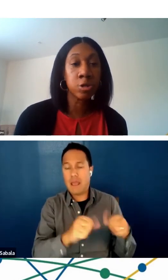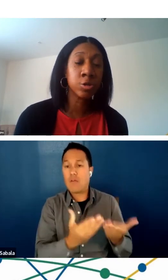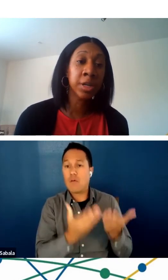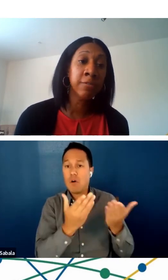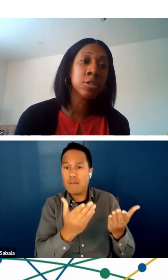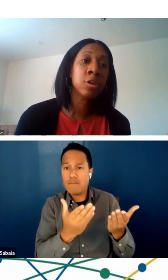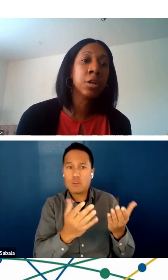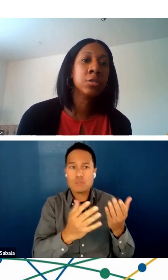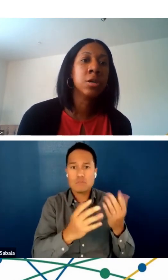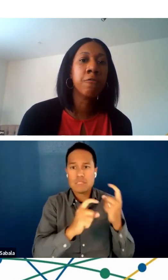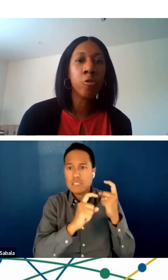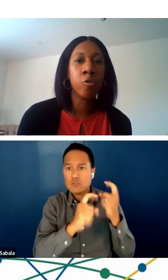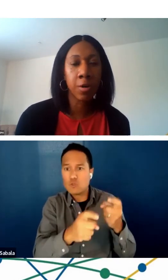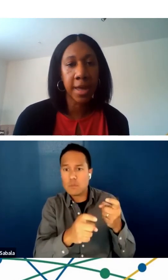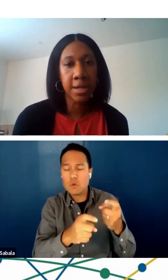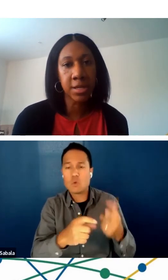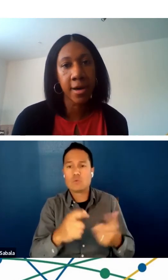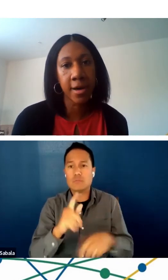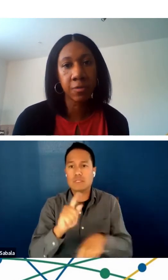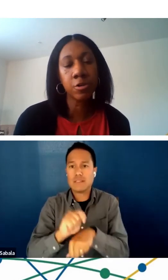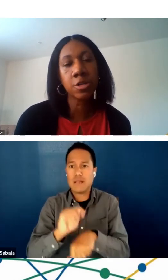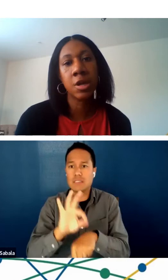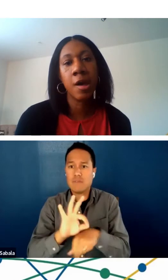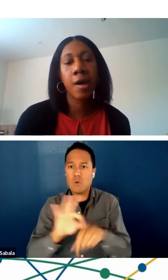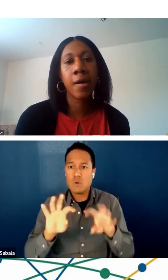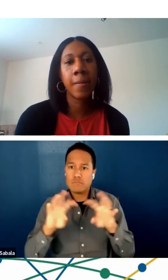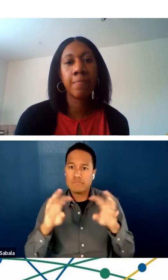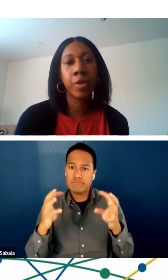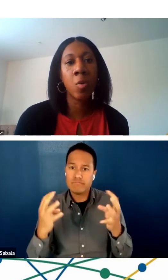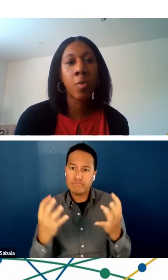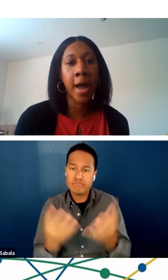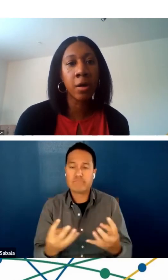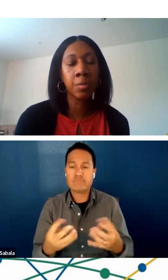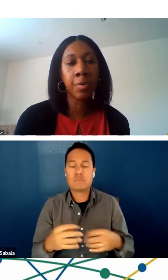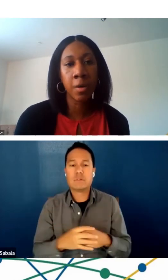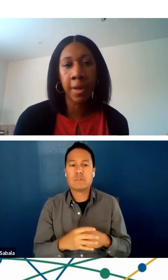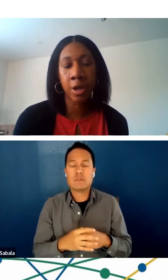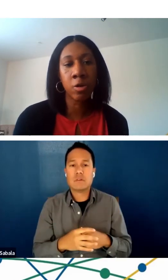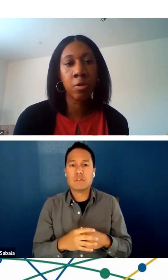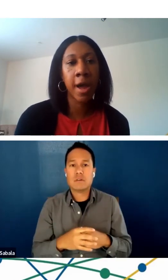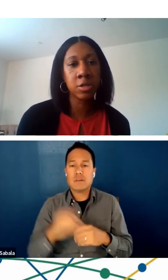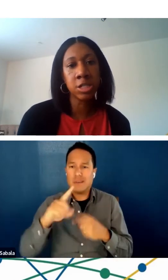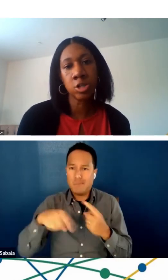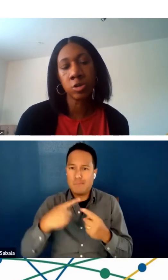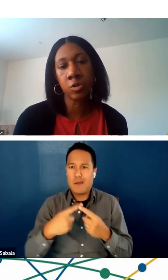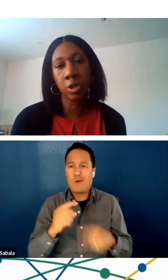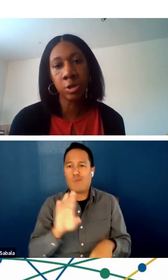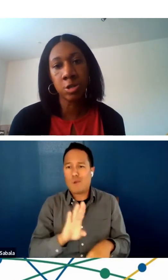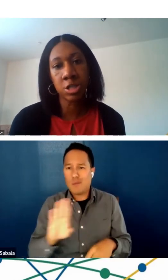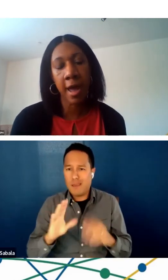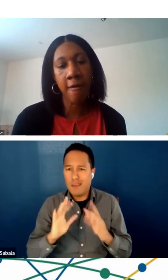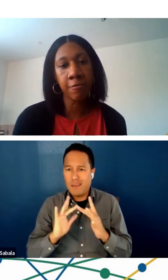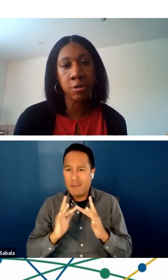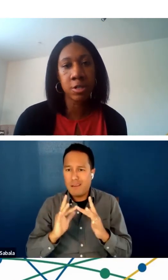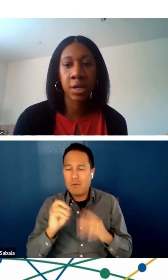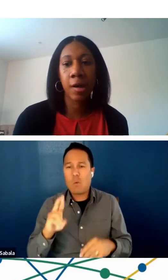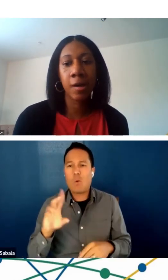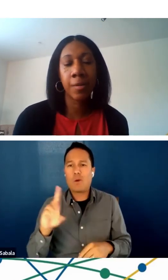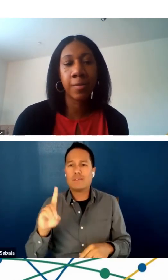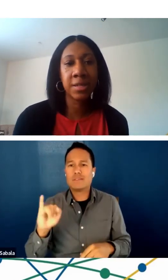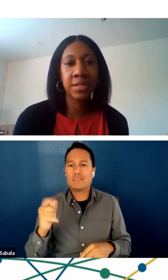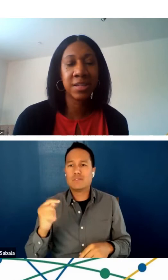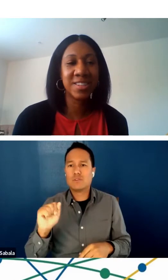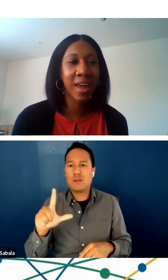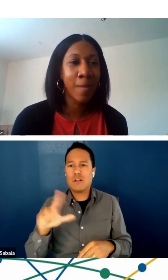a task force or even starting to form a task force around broadband or around digital inclusion efforts